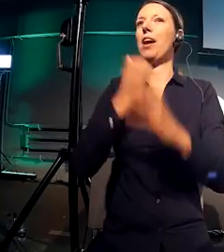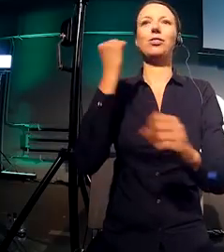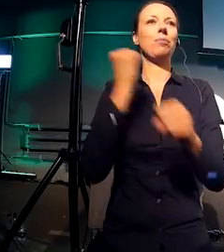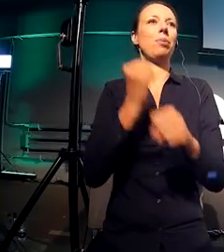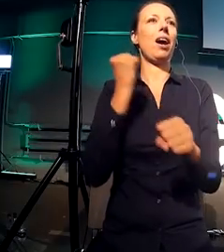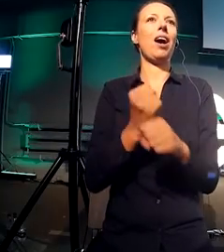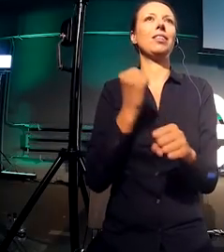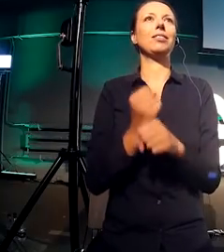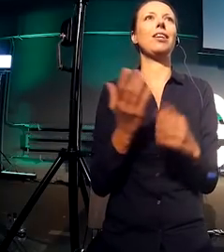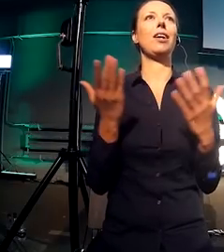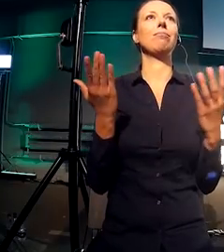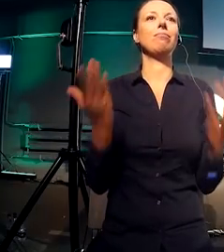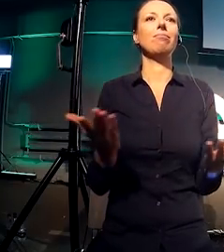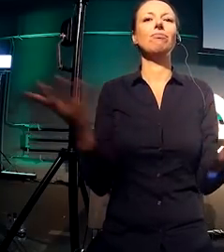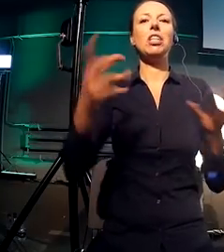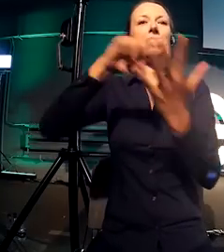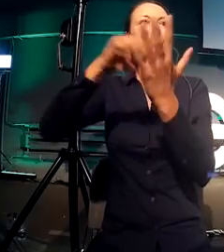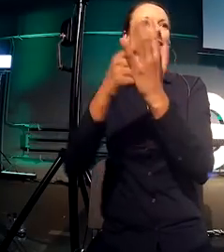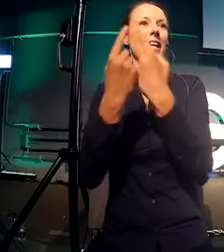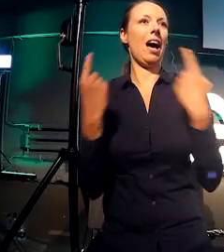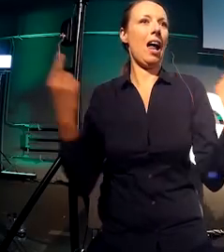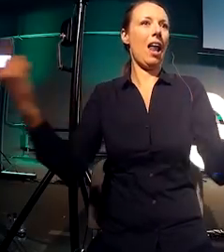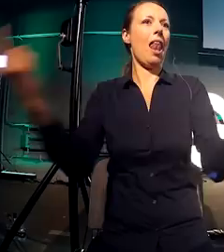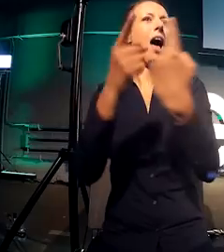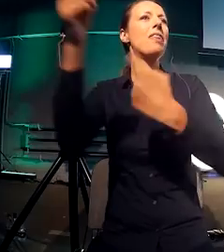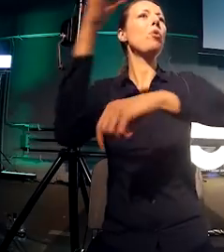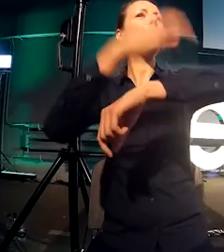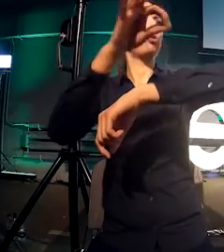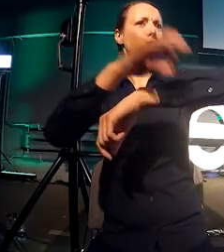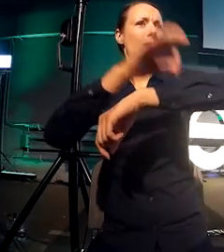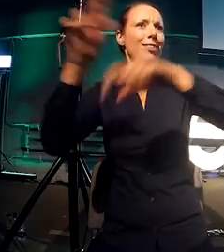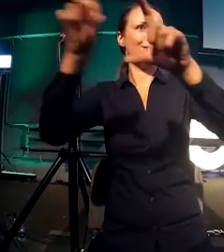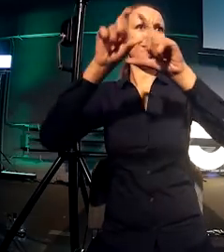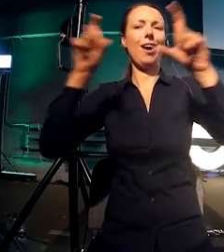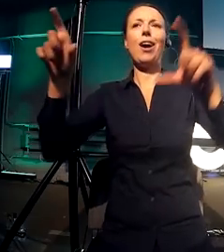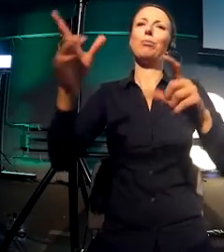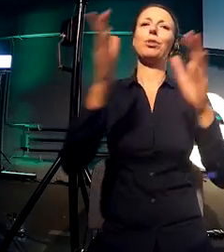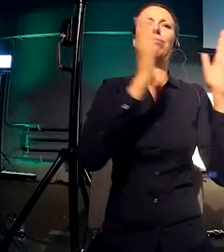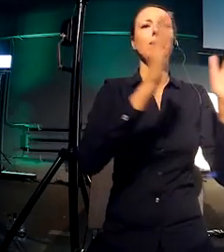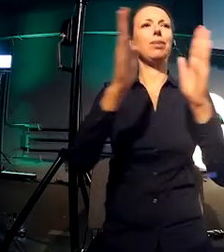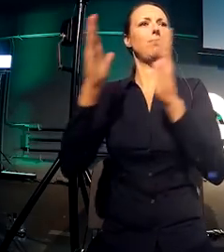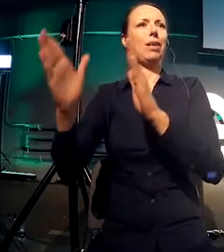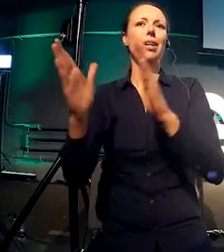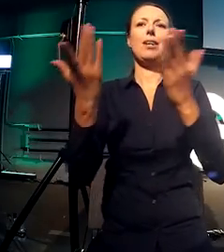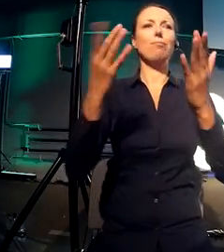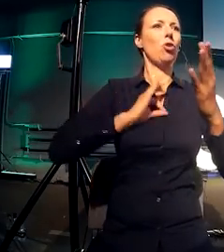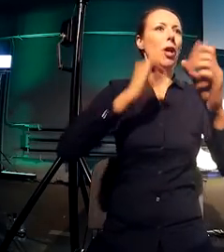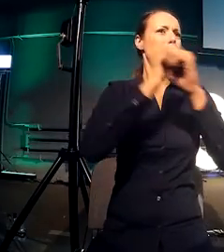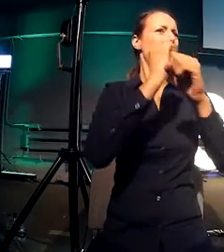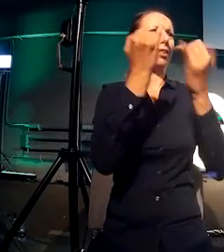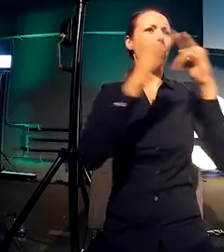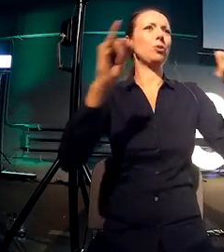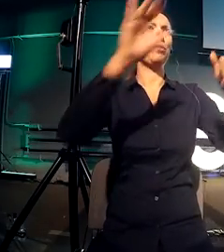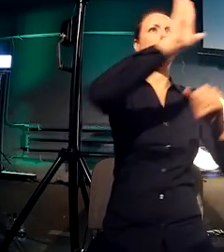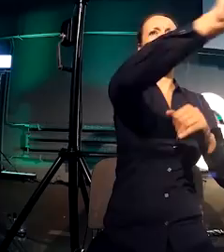wall, and we go one by one, talking about the composition and this. And then he gets to me, and he tells me, a D,